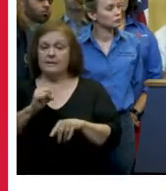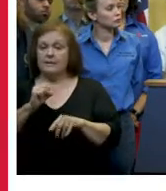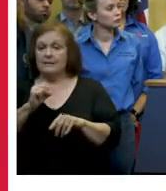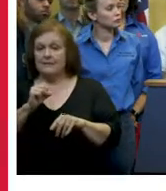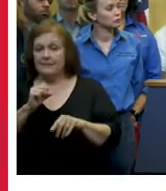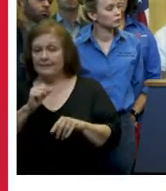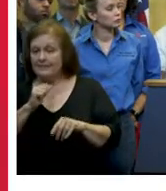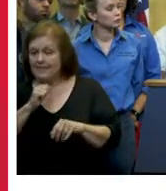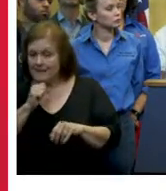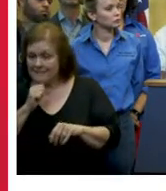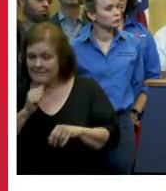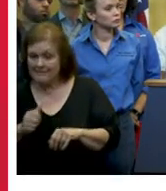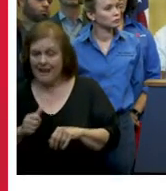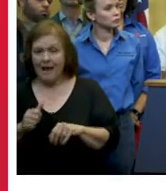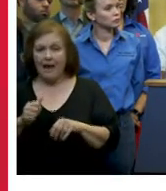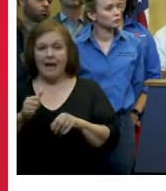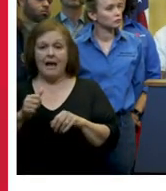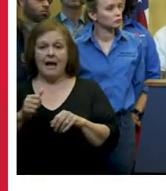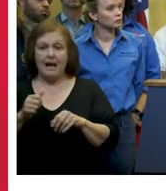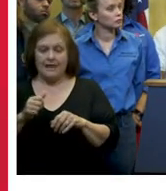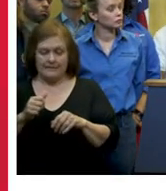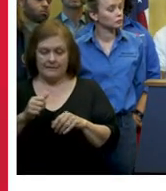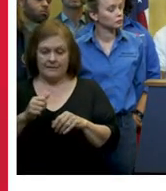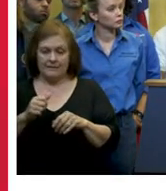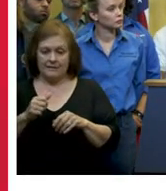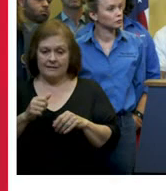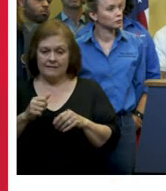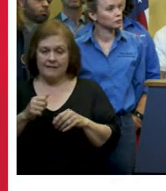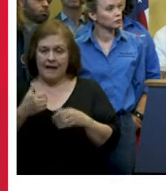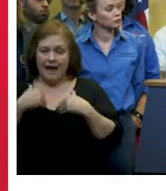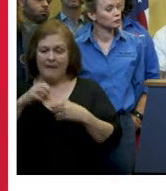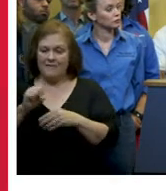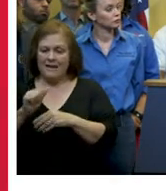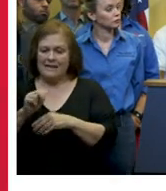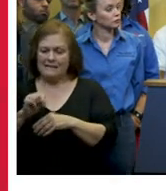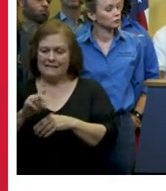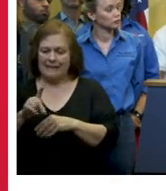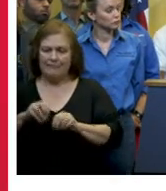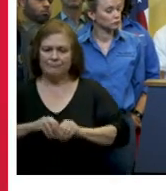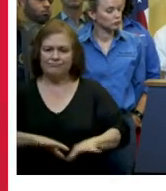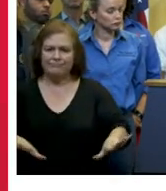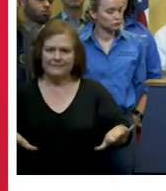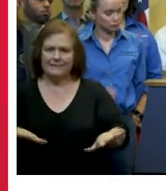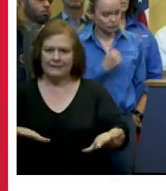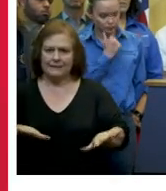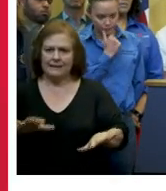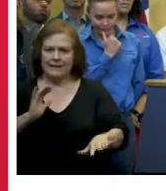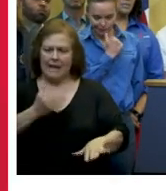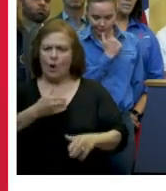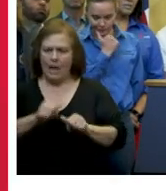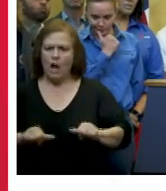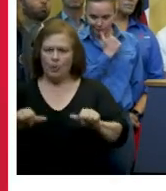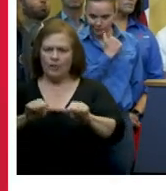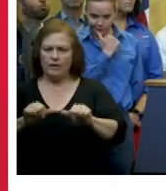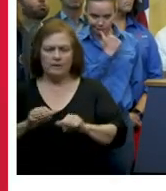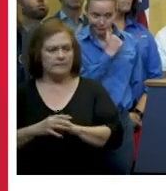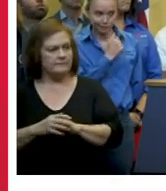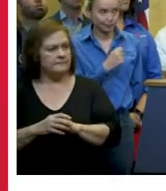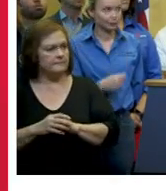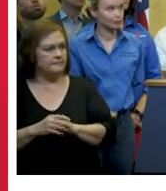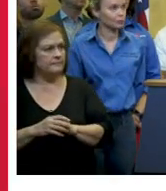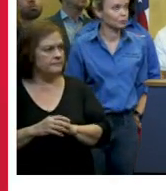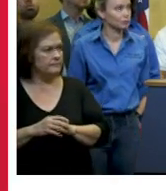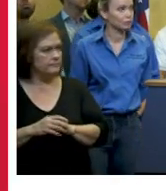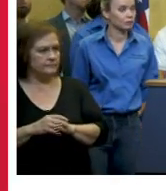sandbags throughout our urban environment that will jeopardize the system that's in place for drainage jessica